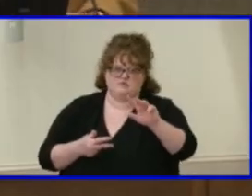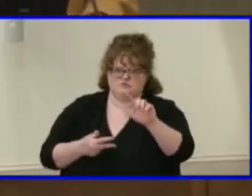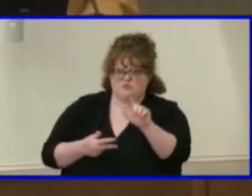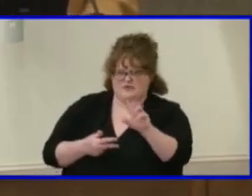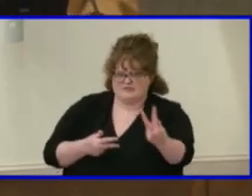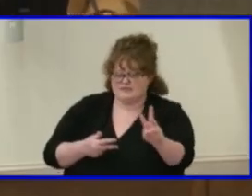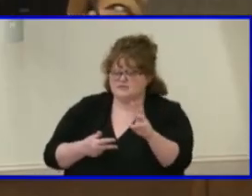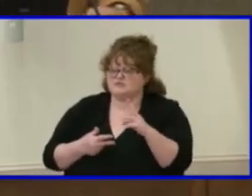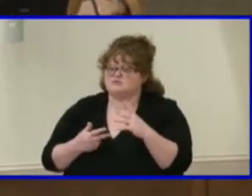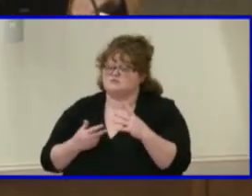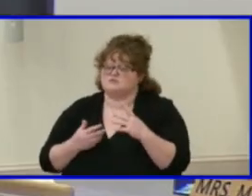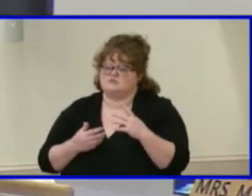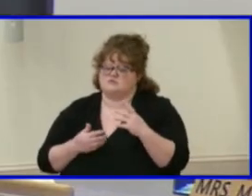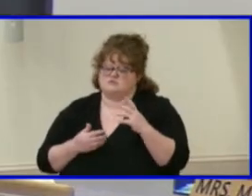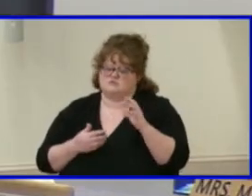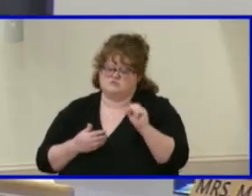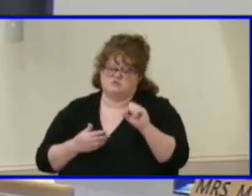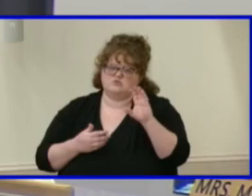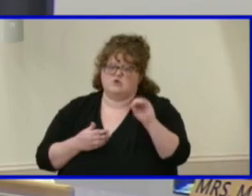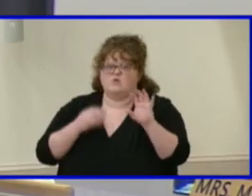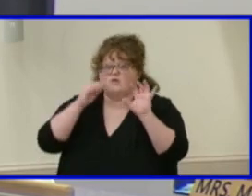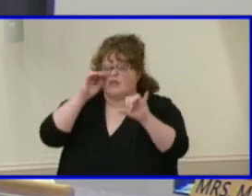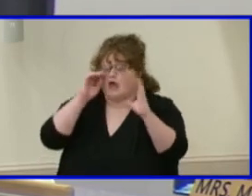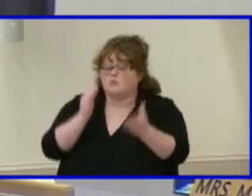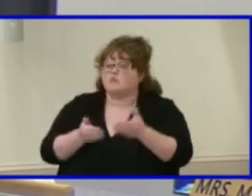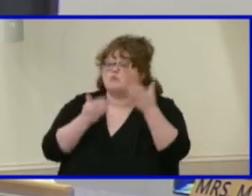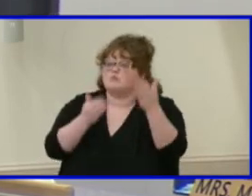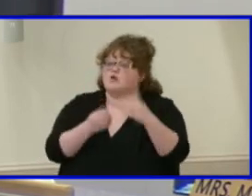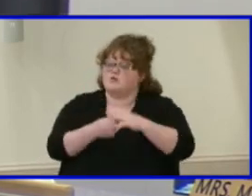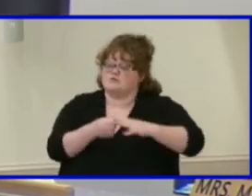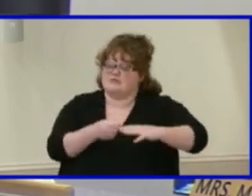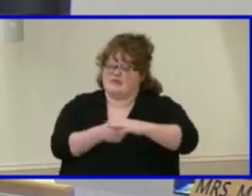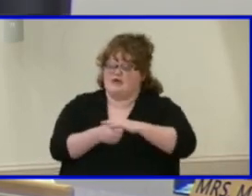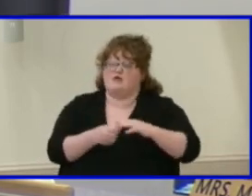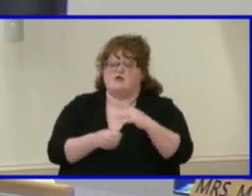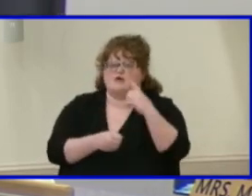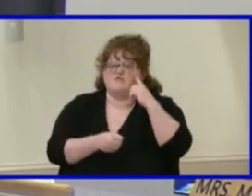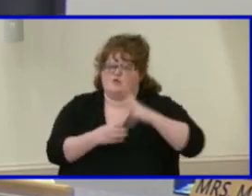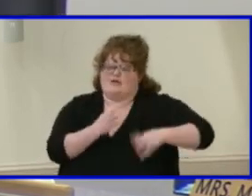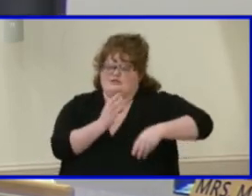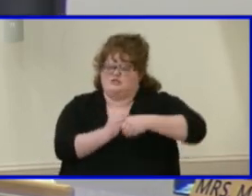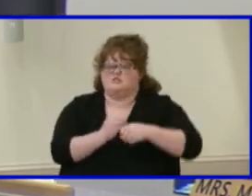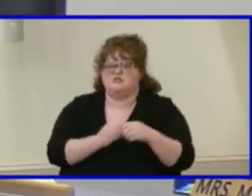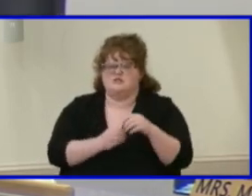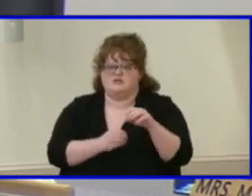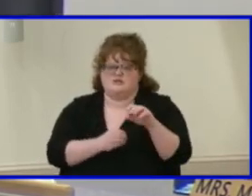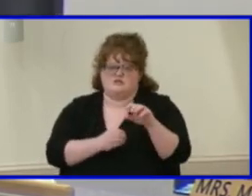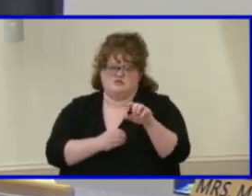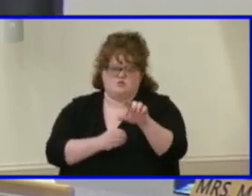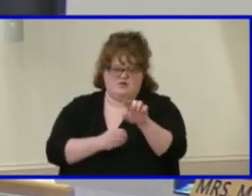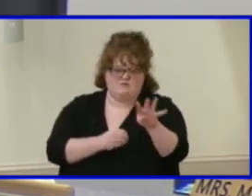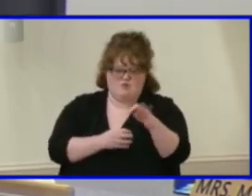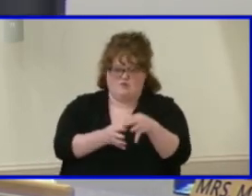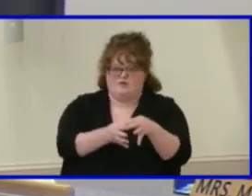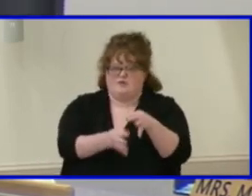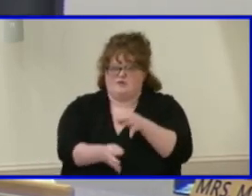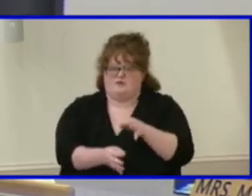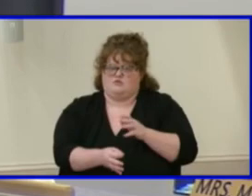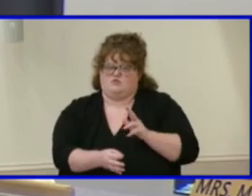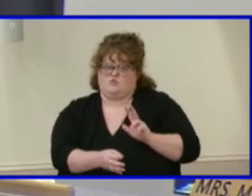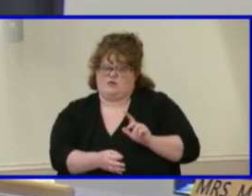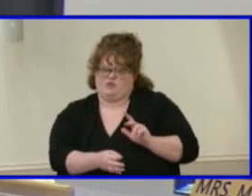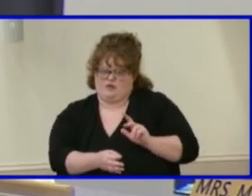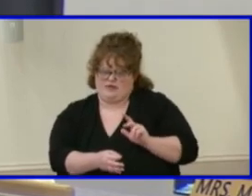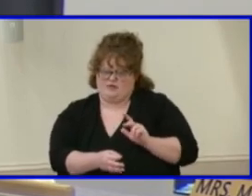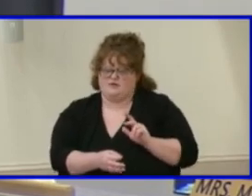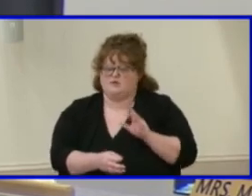to move the proposed west area elementary school six classroom addition from fiscal year 24 to fiscal year 23. we will